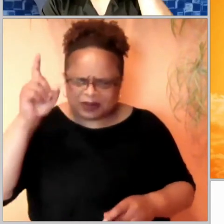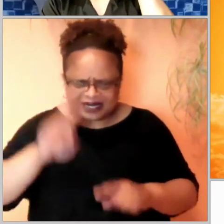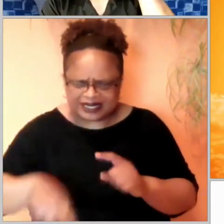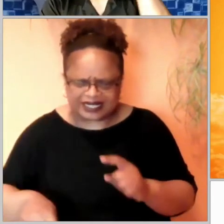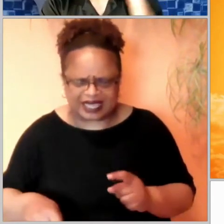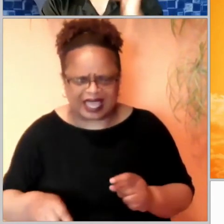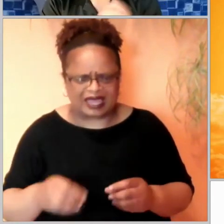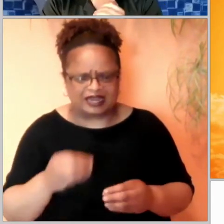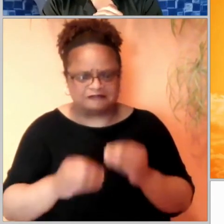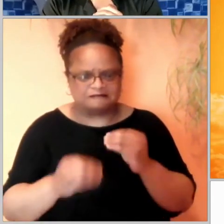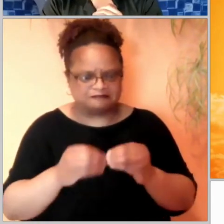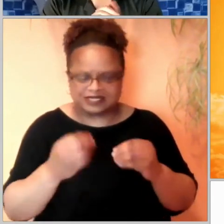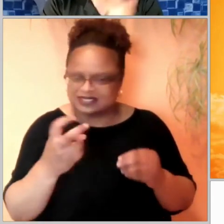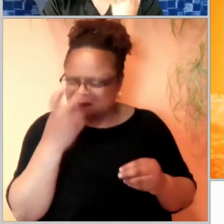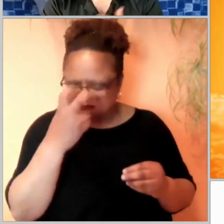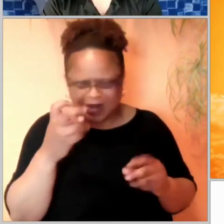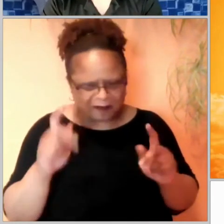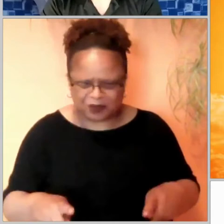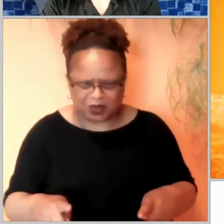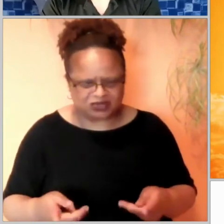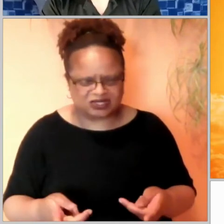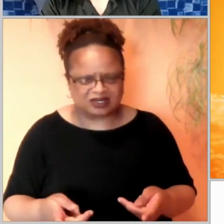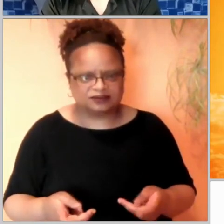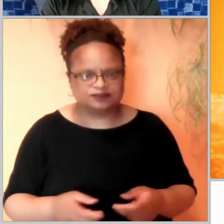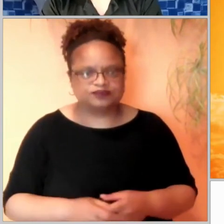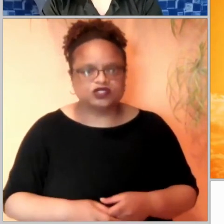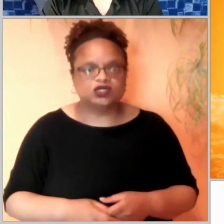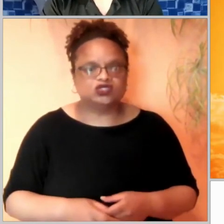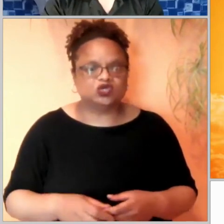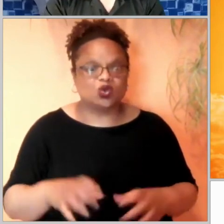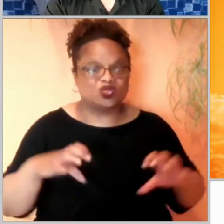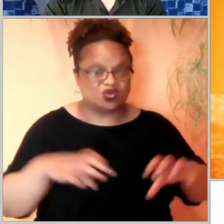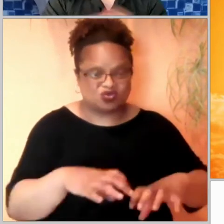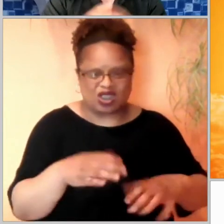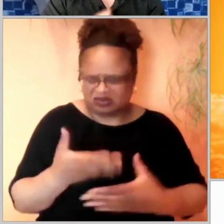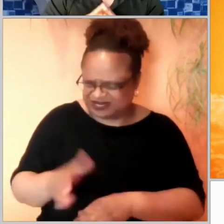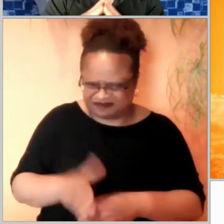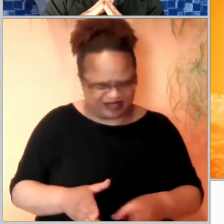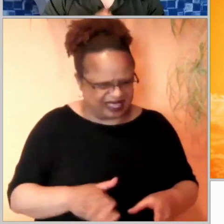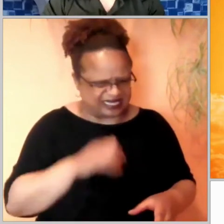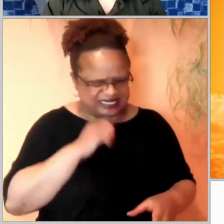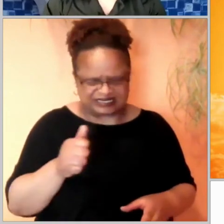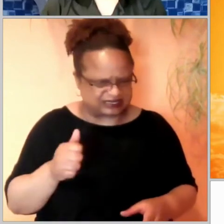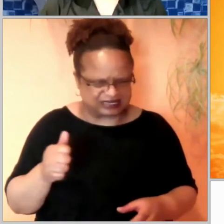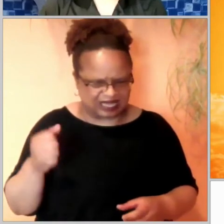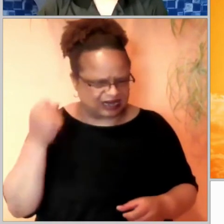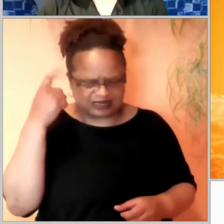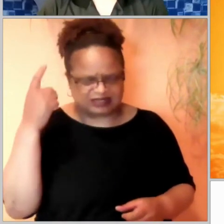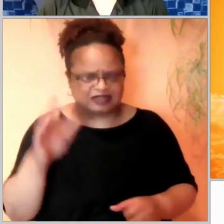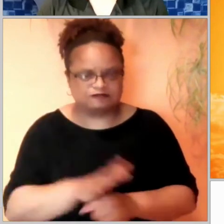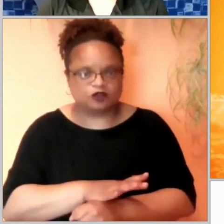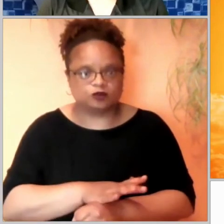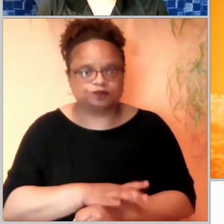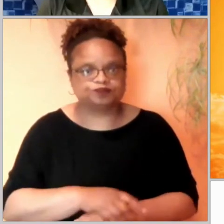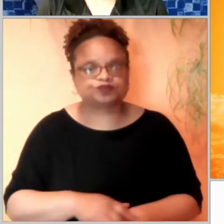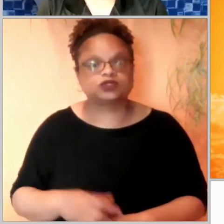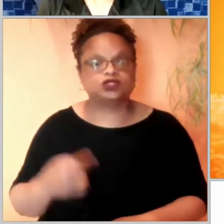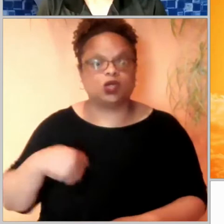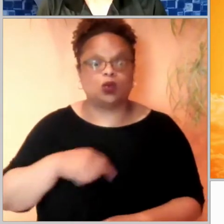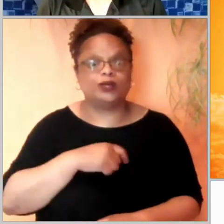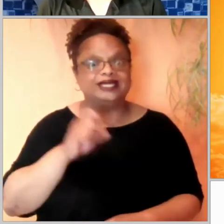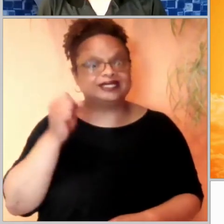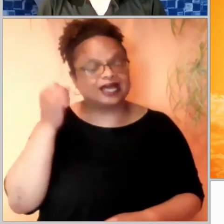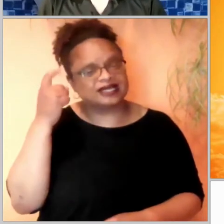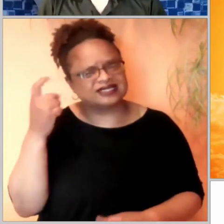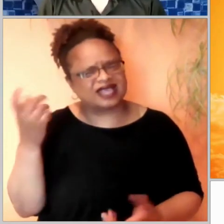So to really grasp what Jesus is telling us, we need to understand what it meant to take care of sheep in Christ's day.